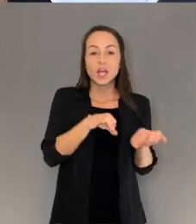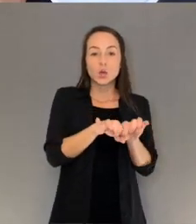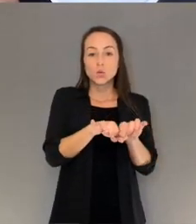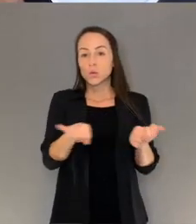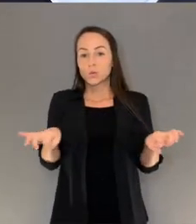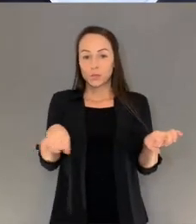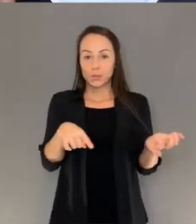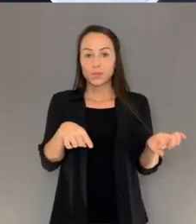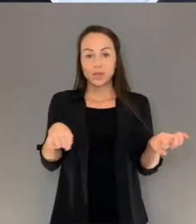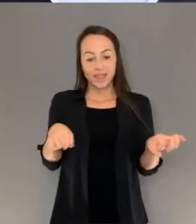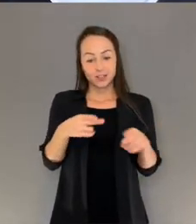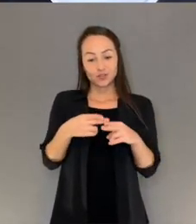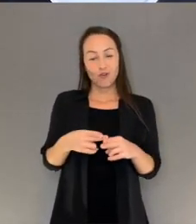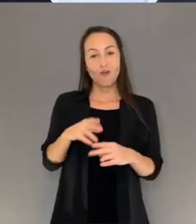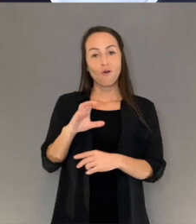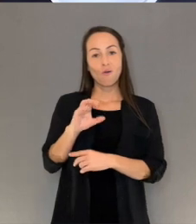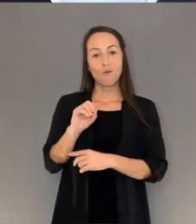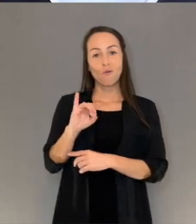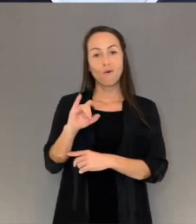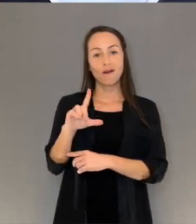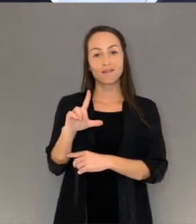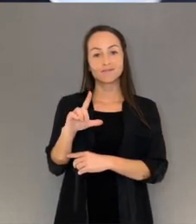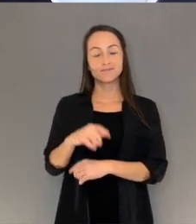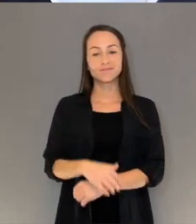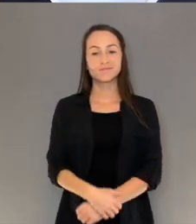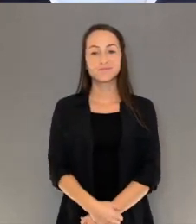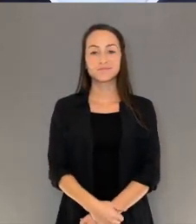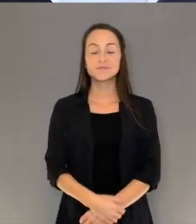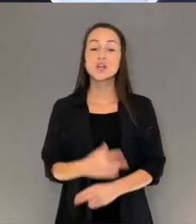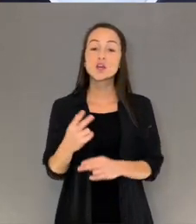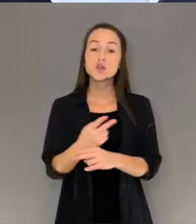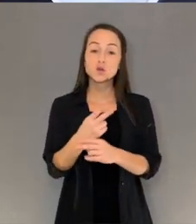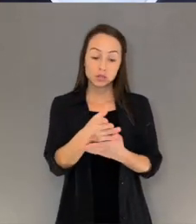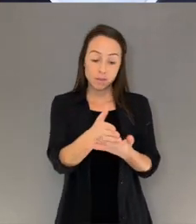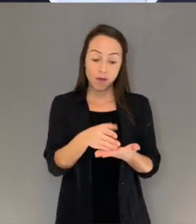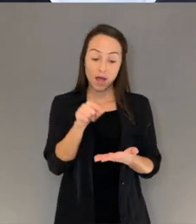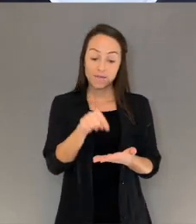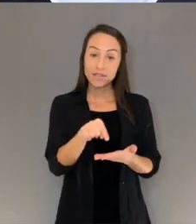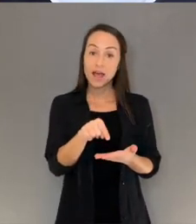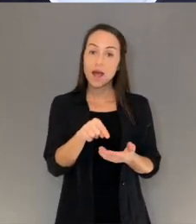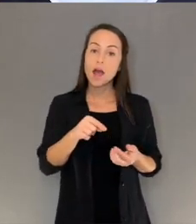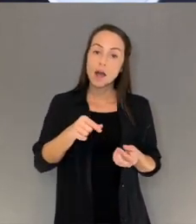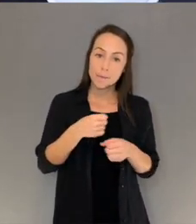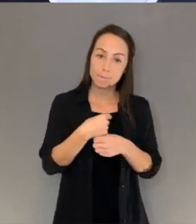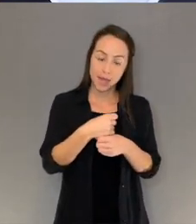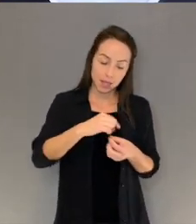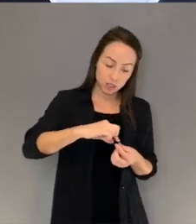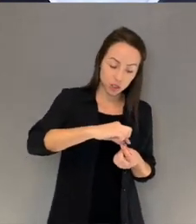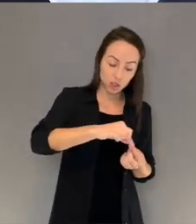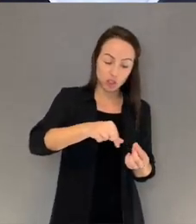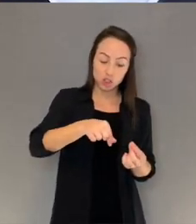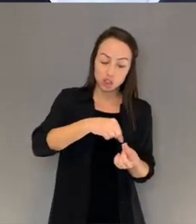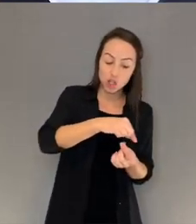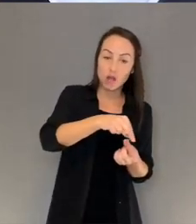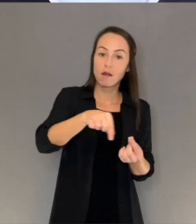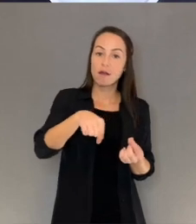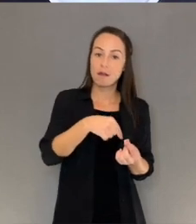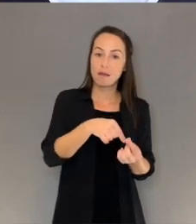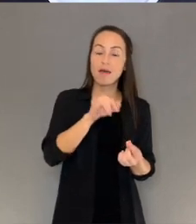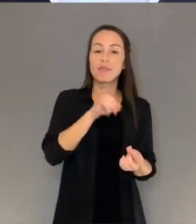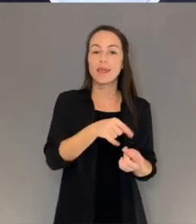is called a coil Roll part of the coil into a circle This is the bottom of the coil pot